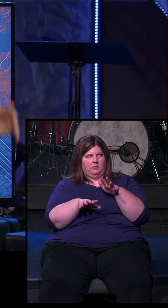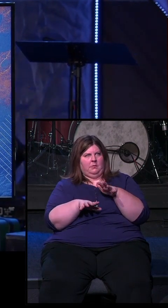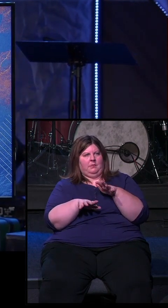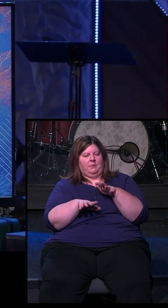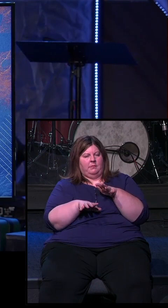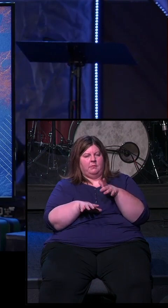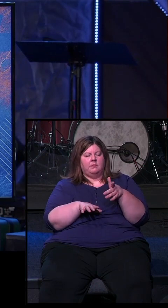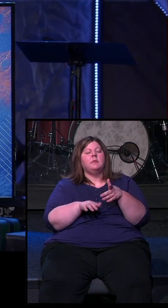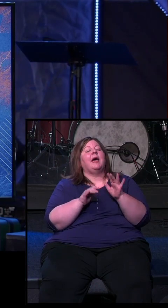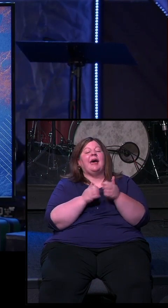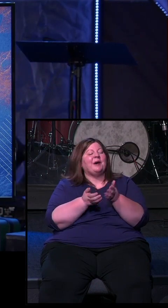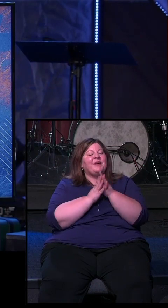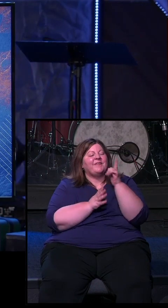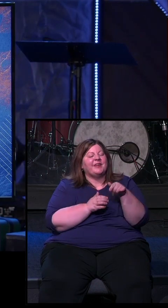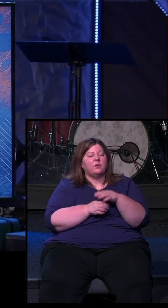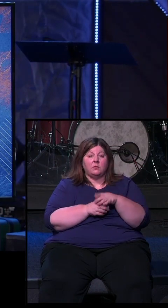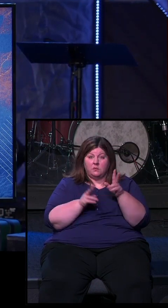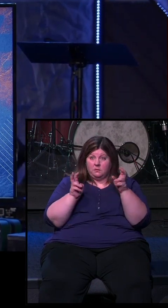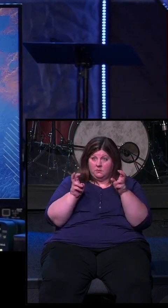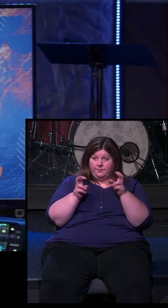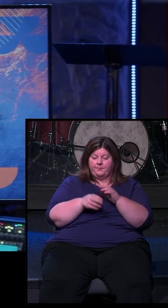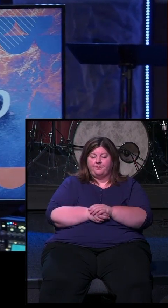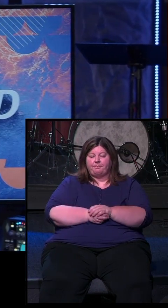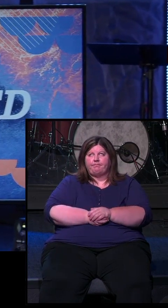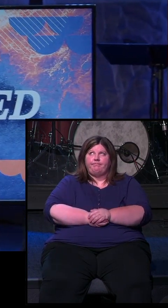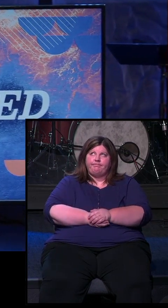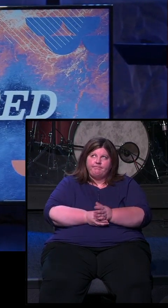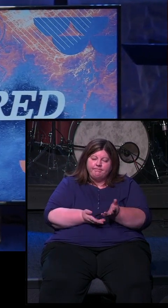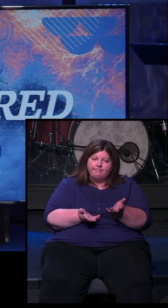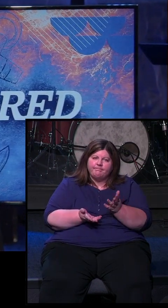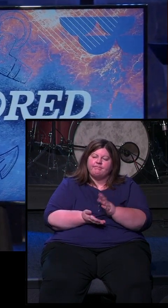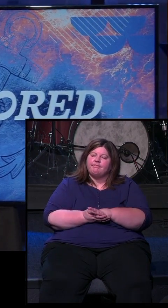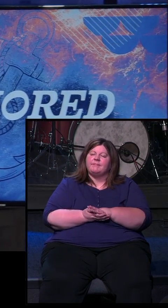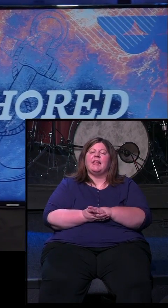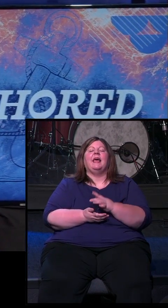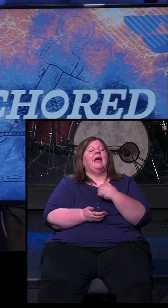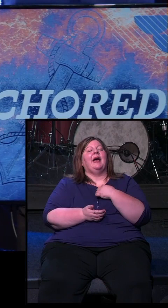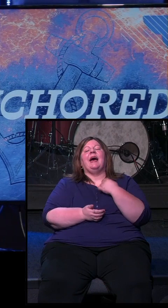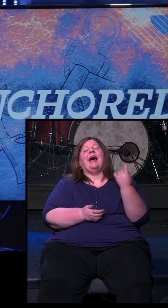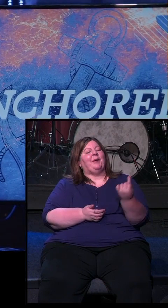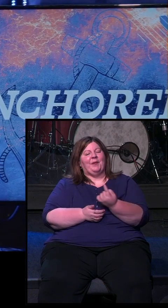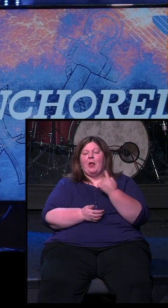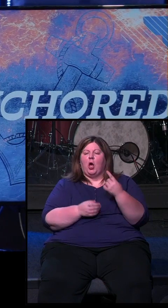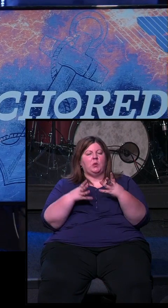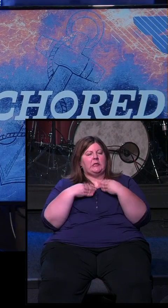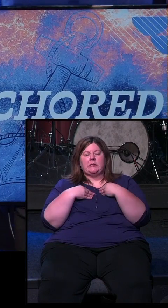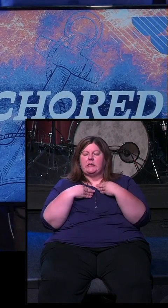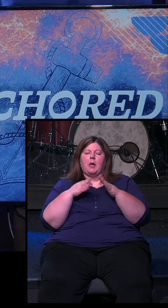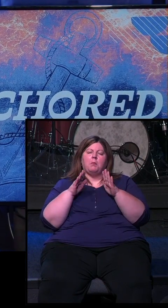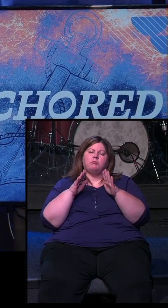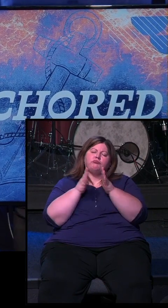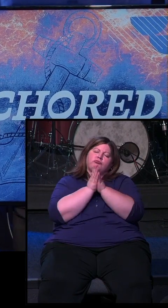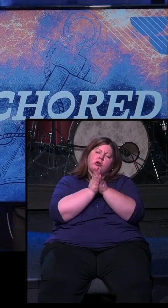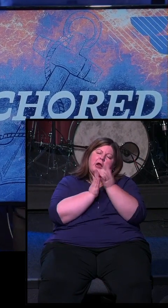How do you want us to pray for you? Here's what she said. She said, you know, I'll always take prayer for miraculous healing. I